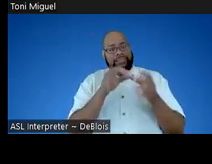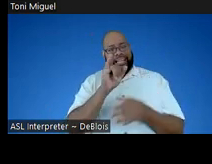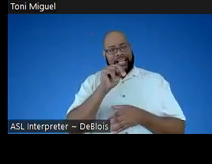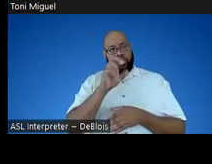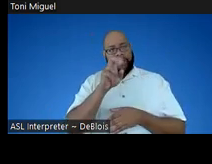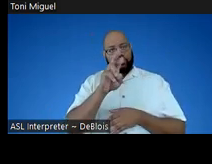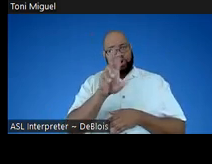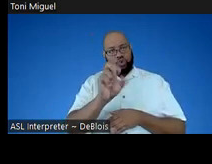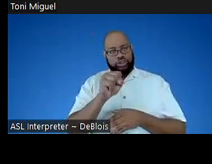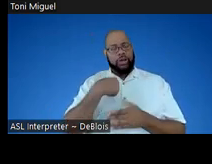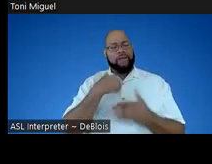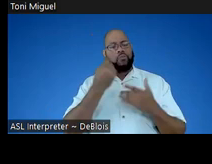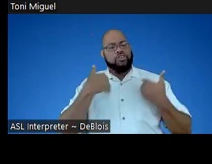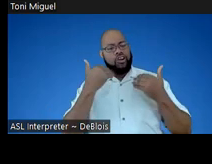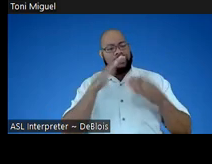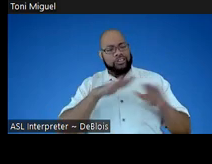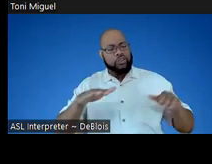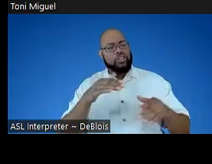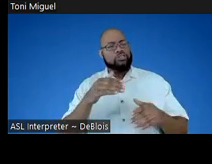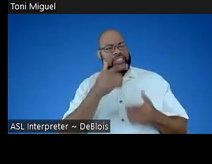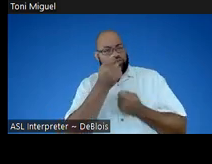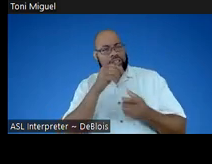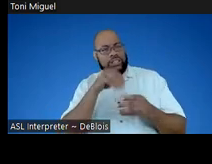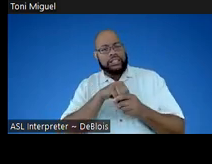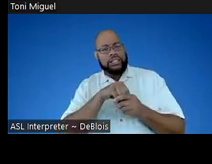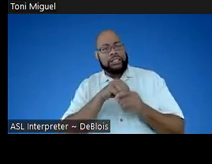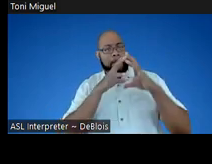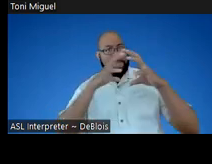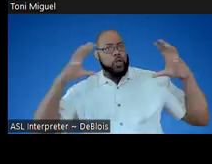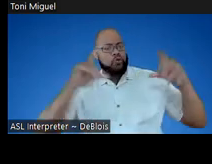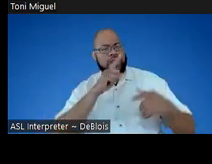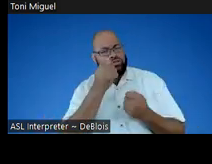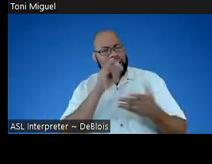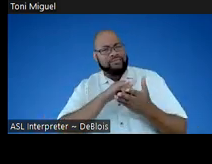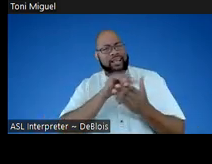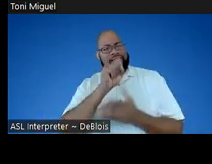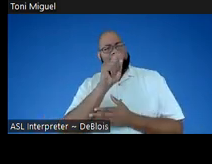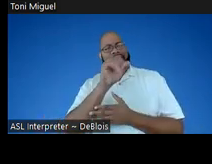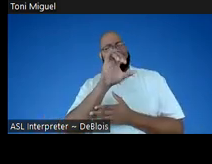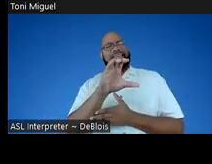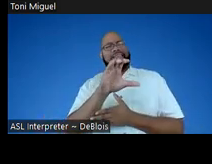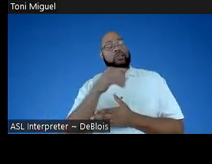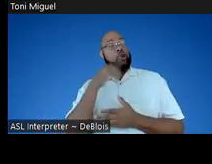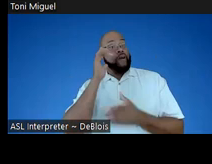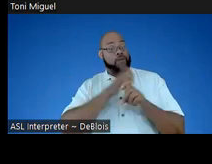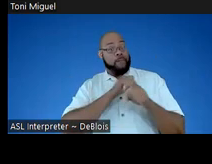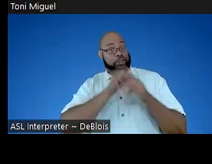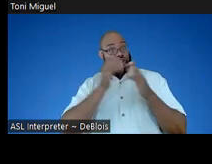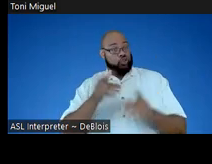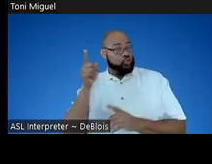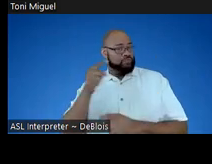we had a young child who was really interested. There was a balloon and he was really interested in static. And we heard from the practitioner